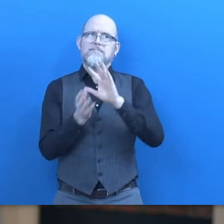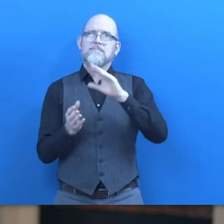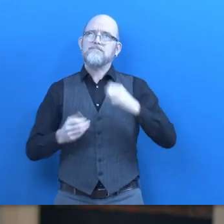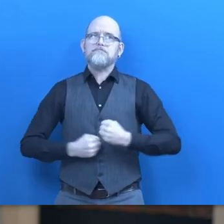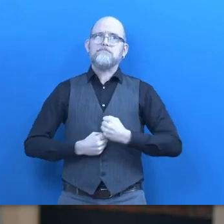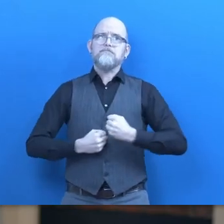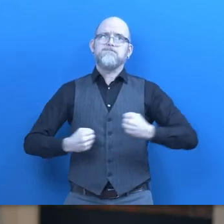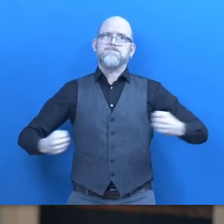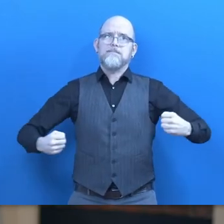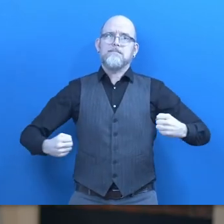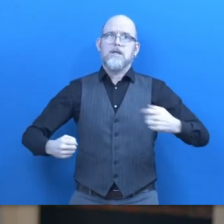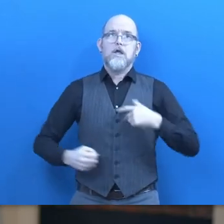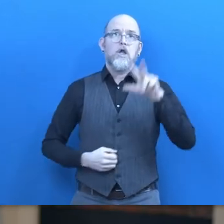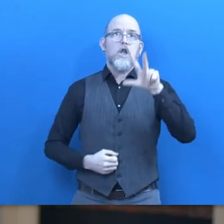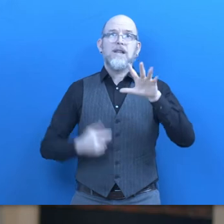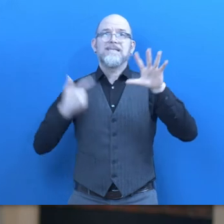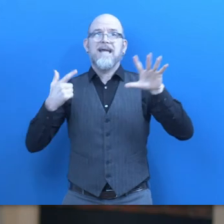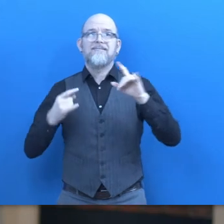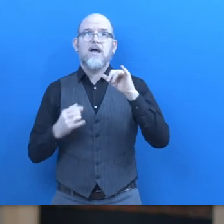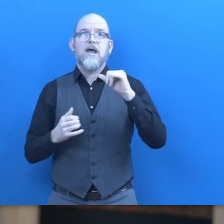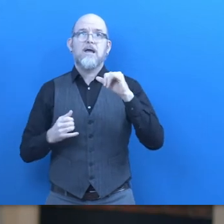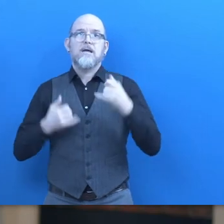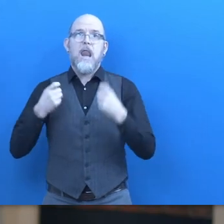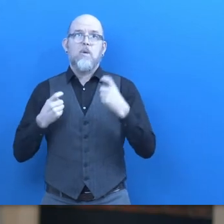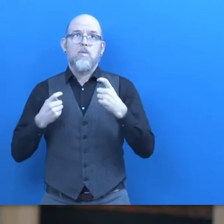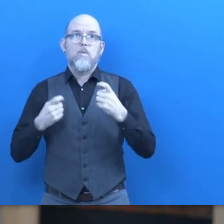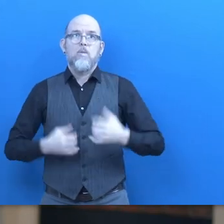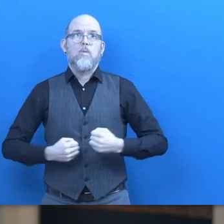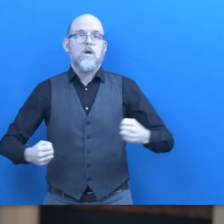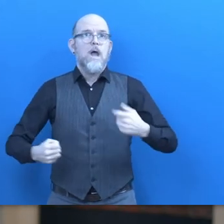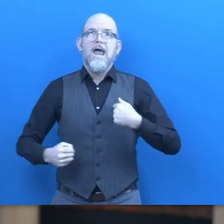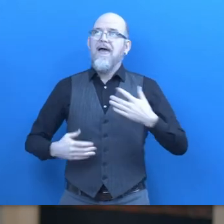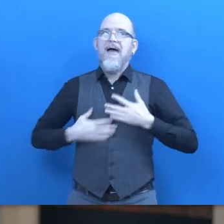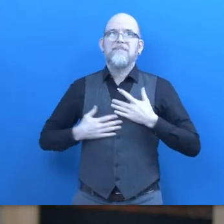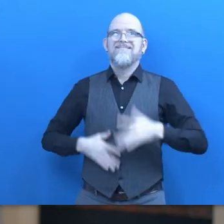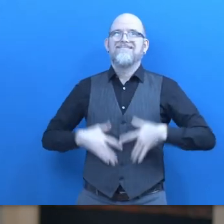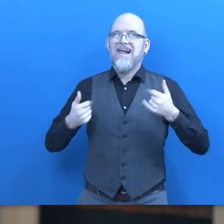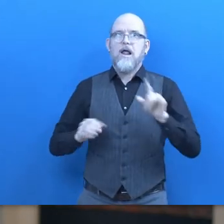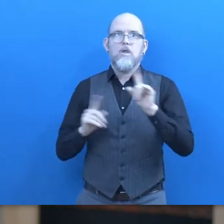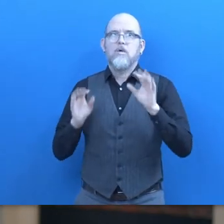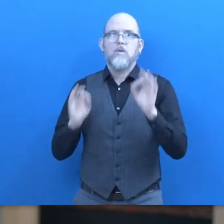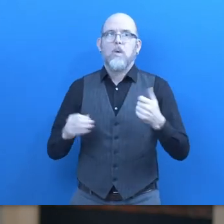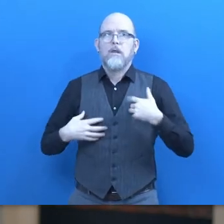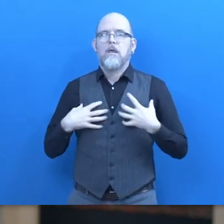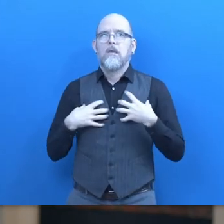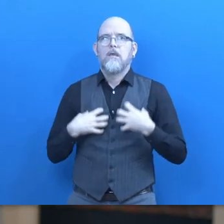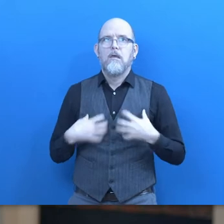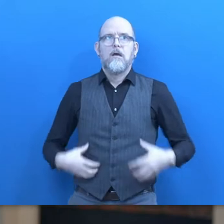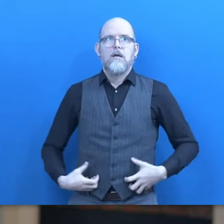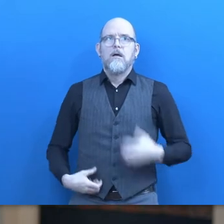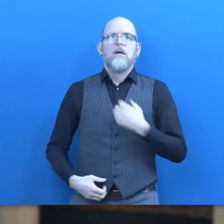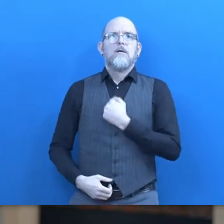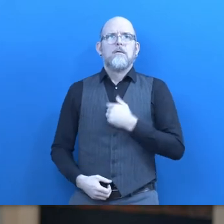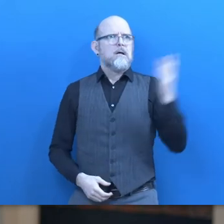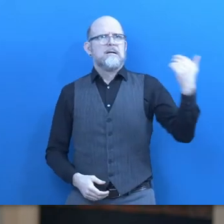how to move with comfort and everything just hurt my whole body hurt and someone had suggested to me well you're a former swimmer and I hadn't